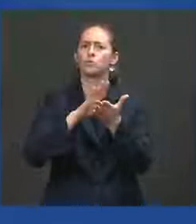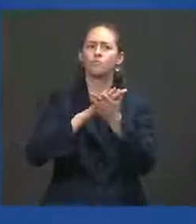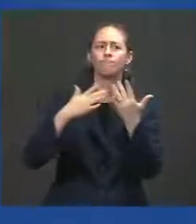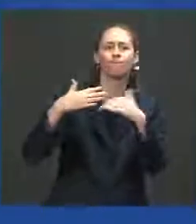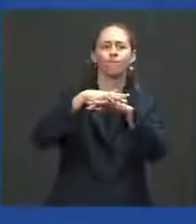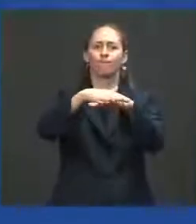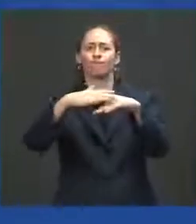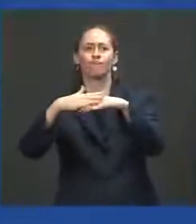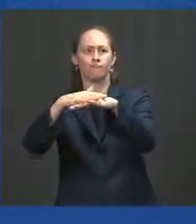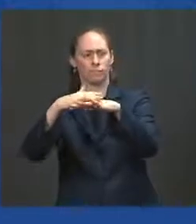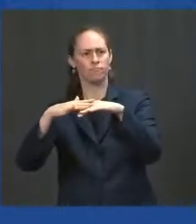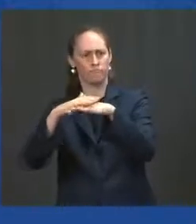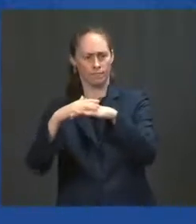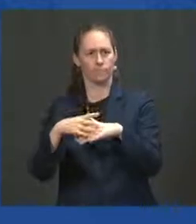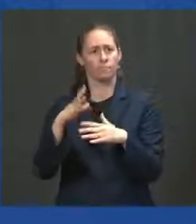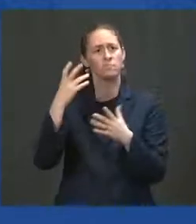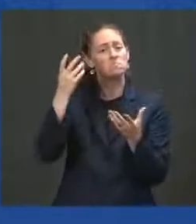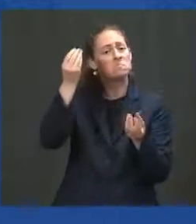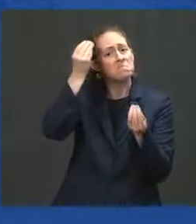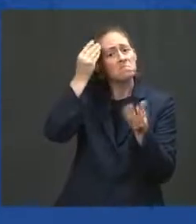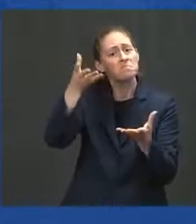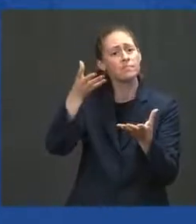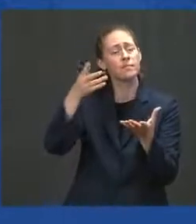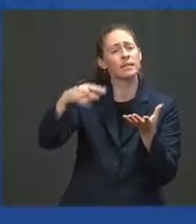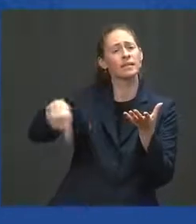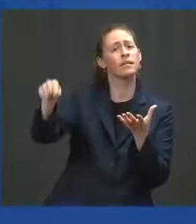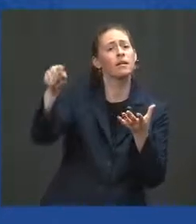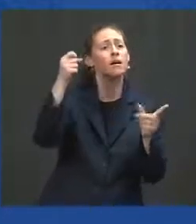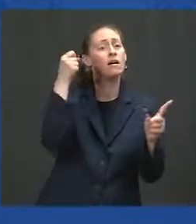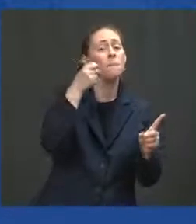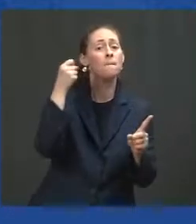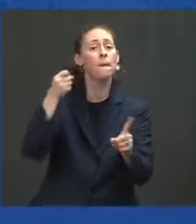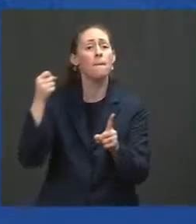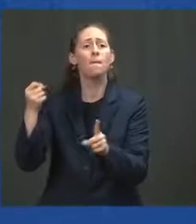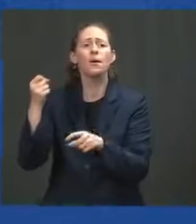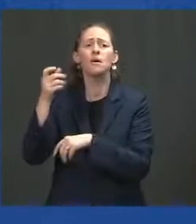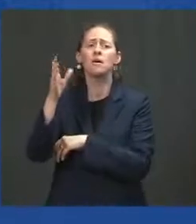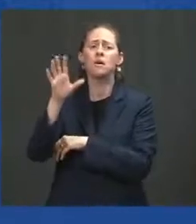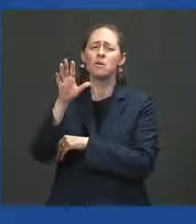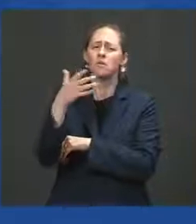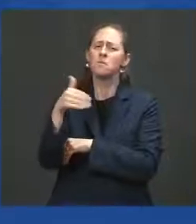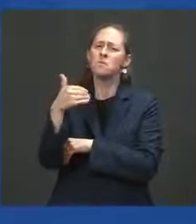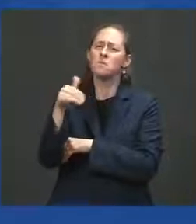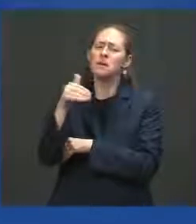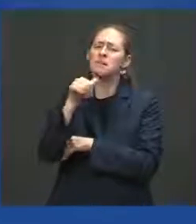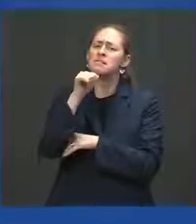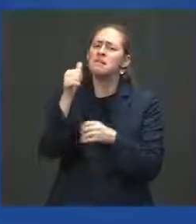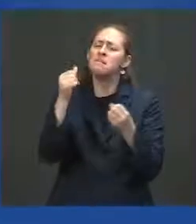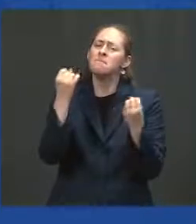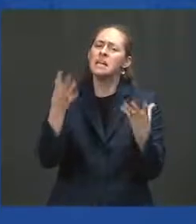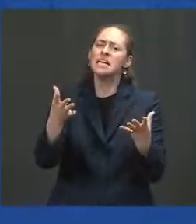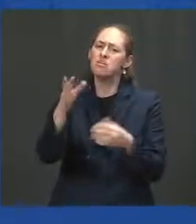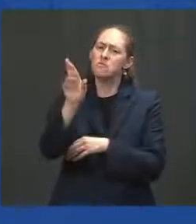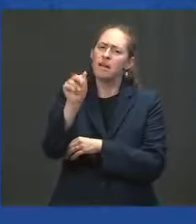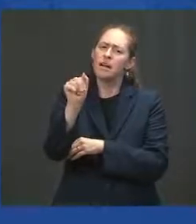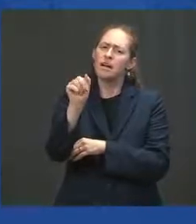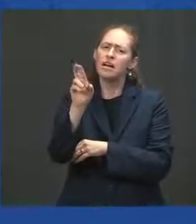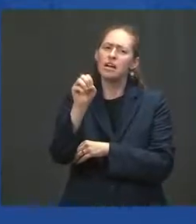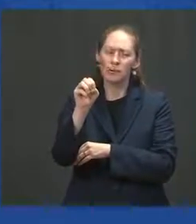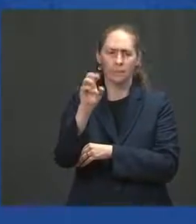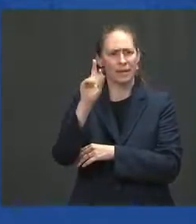and severe cases among children are very, very rare. But I know that parents are thinking about their own kids.